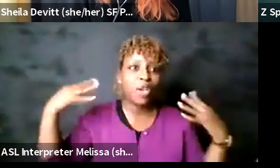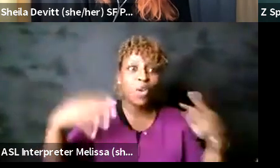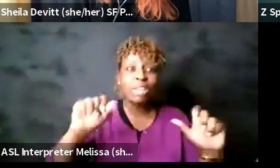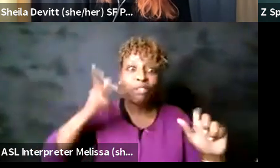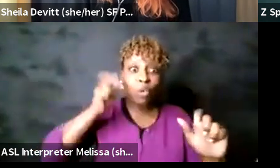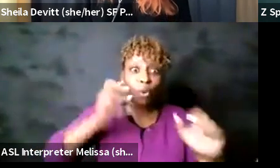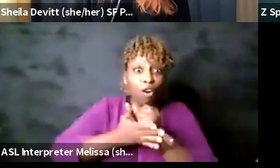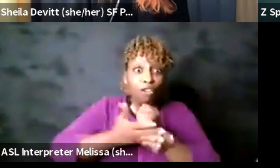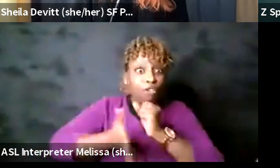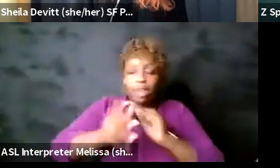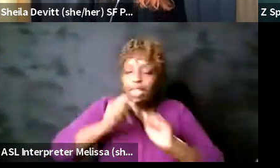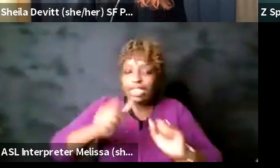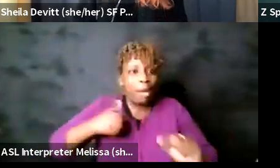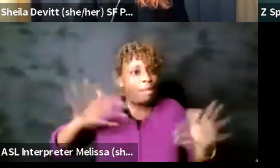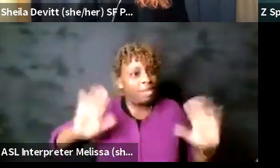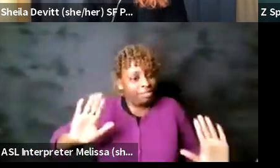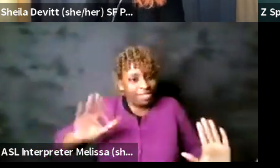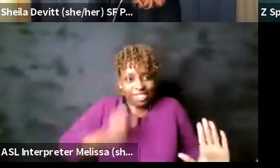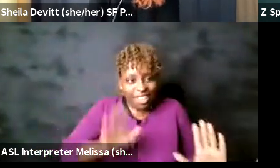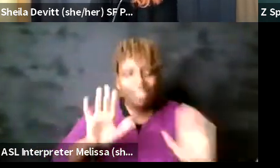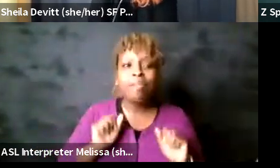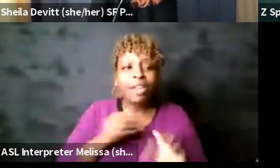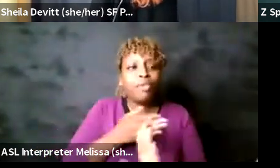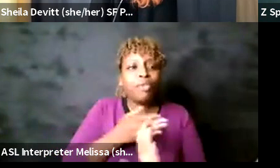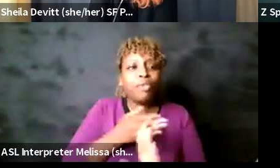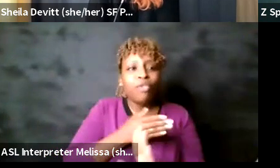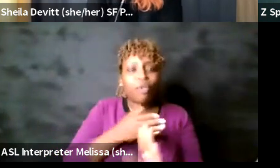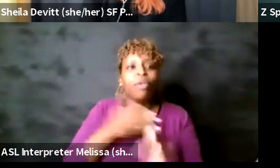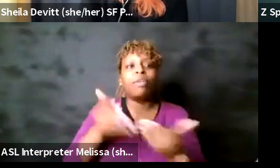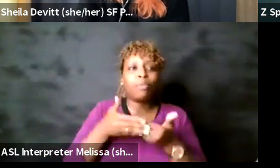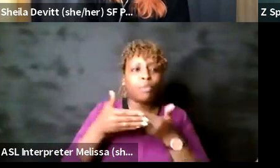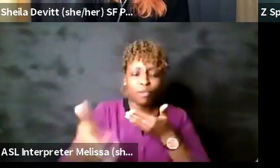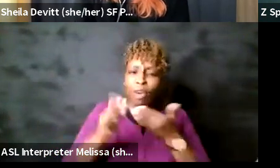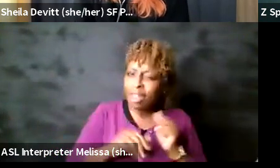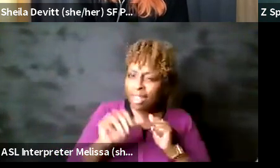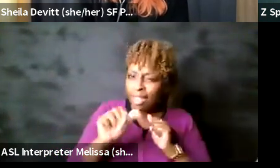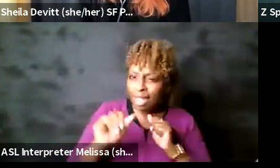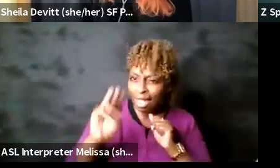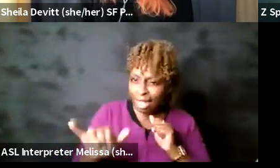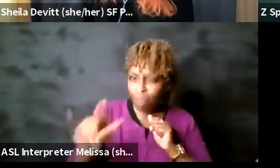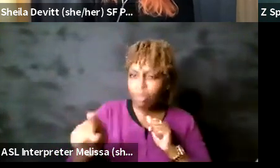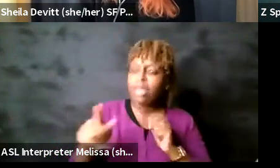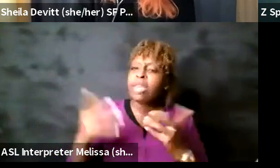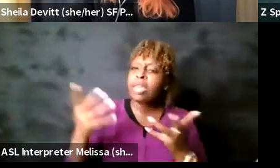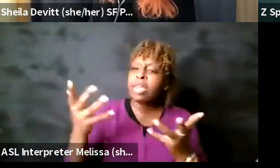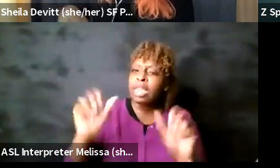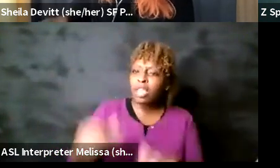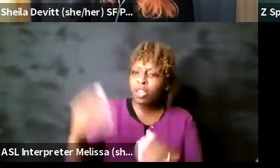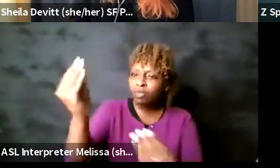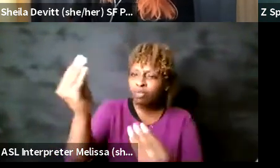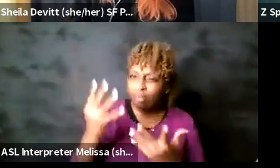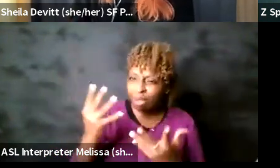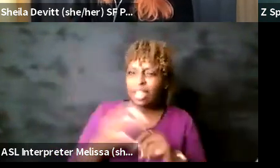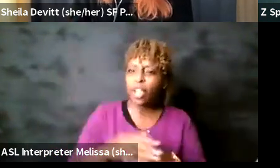don't come for me um you know before we move on Amy I want to hear just like two more words about when you're talking about breaking expectations